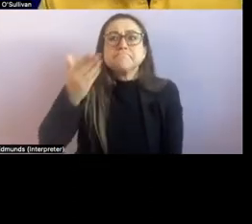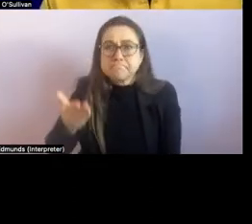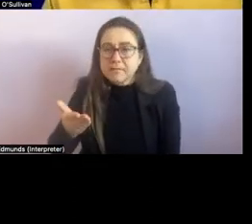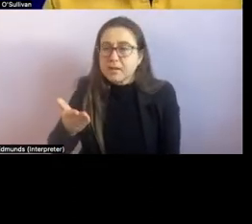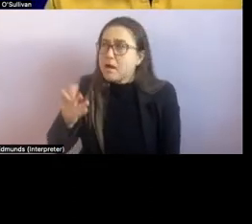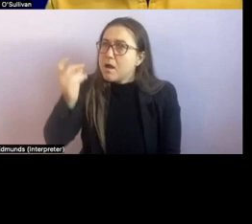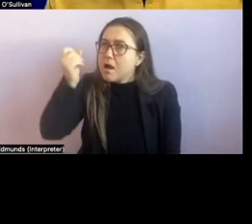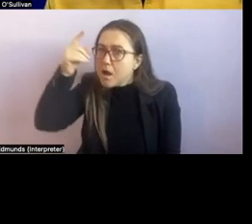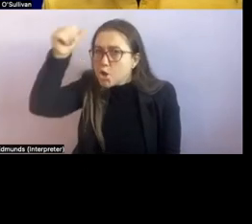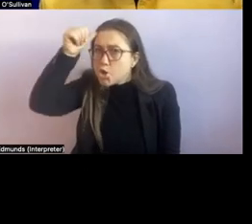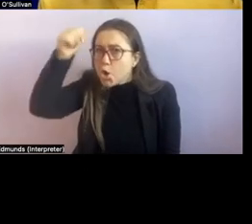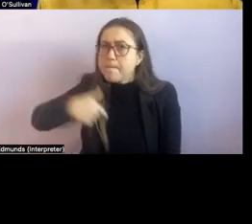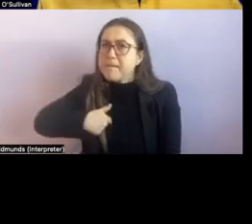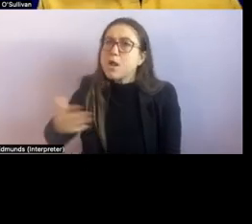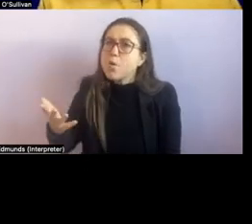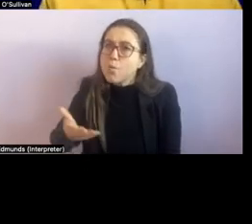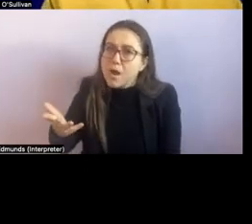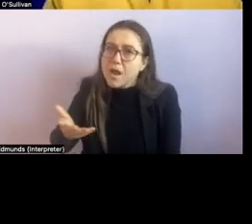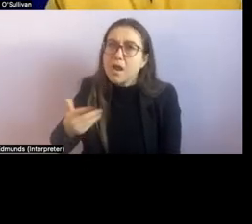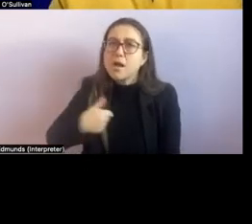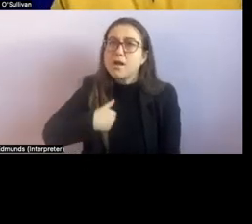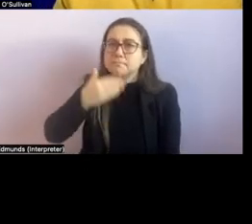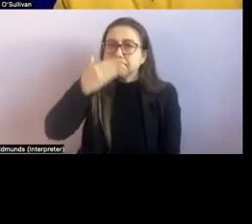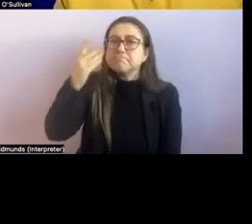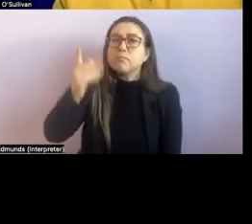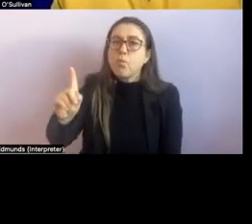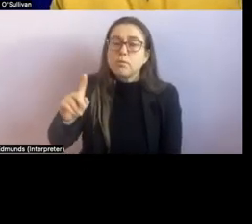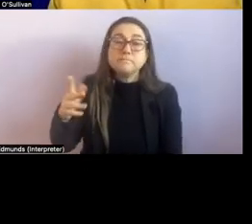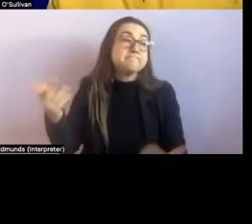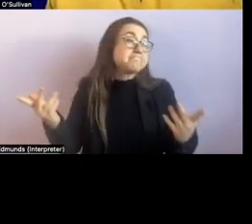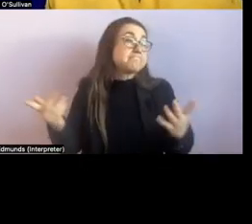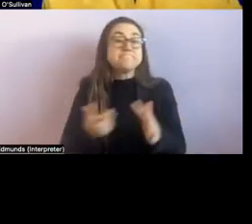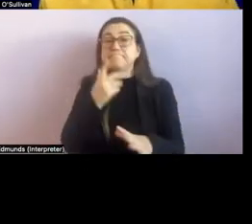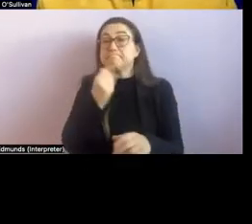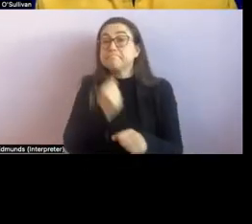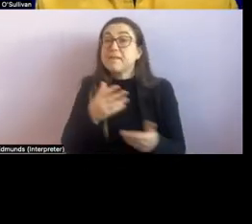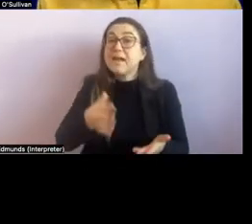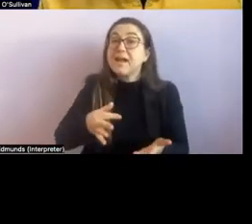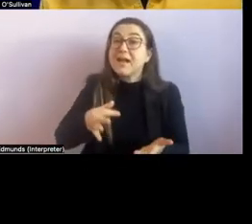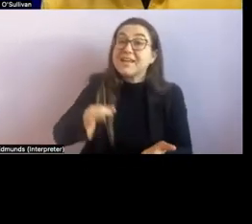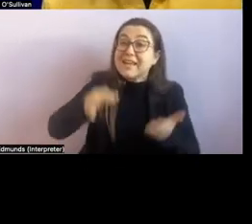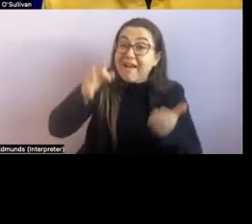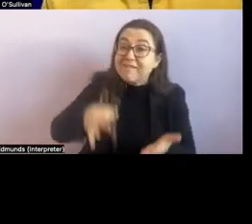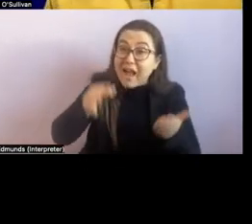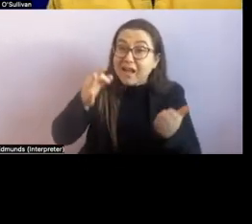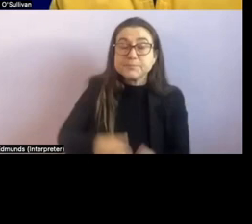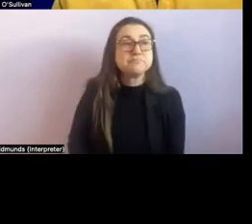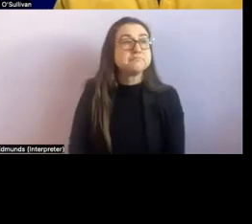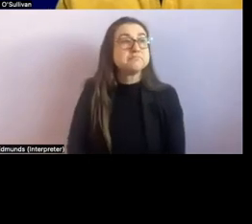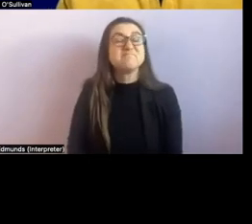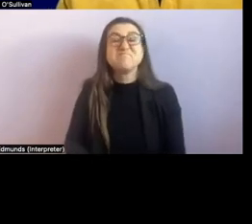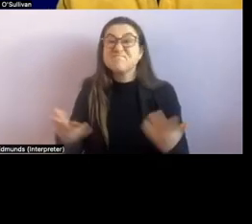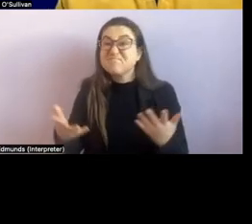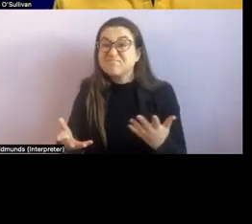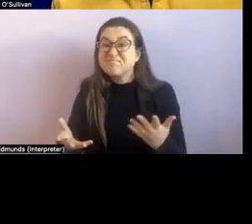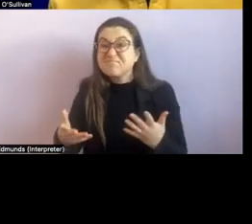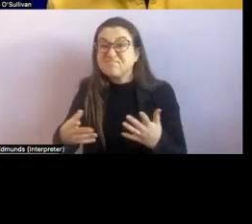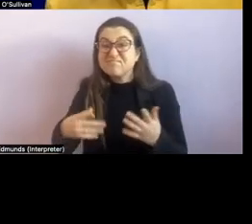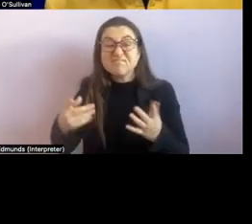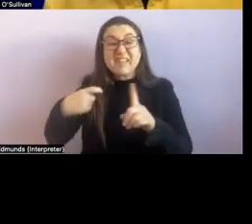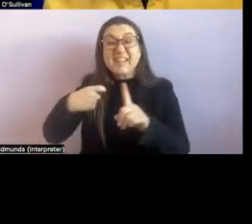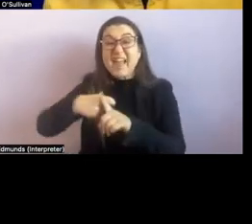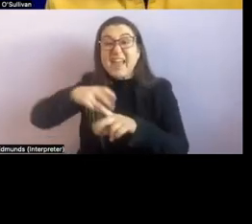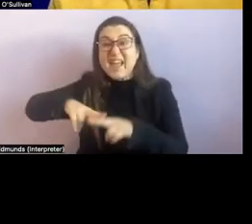that you could use for orientation could be a coffee shop uh fast food kfc uh the bins